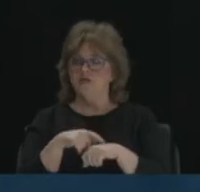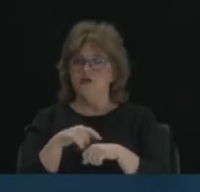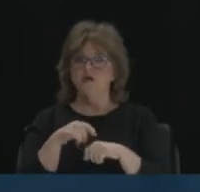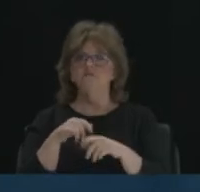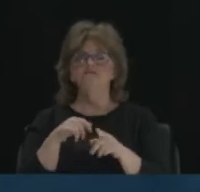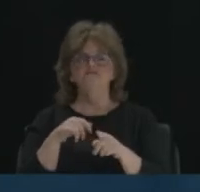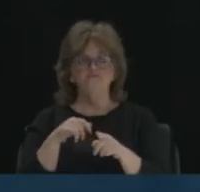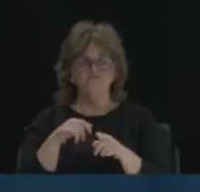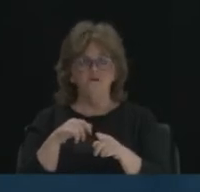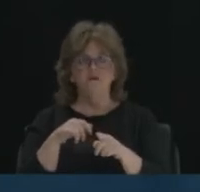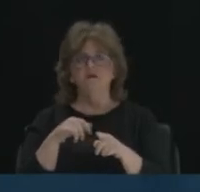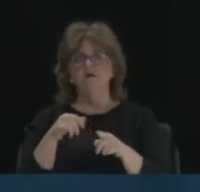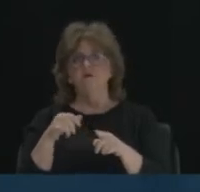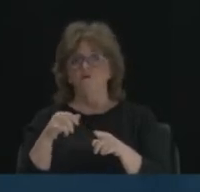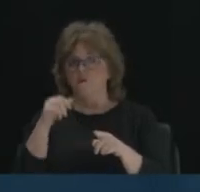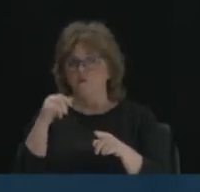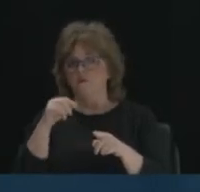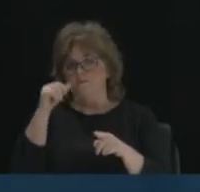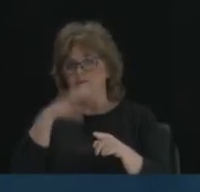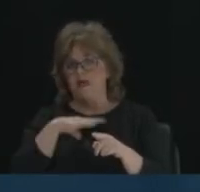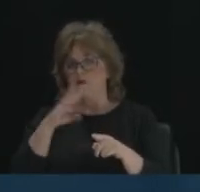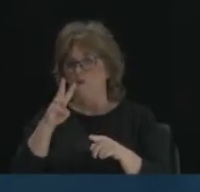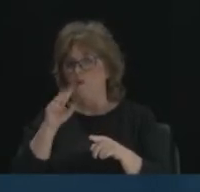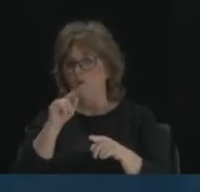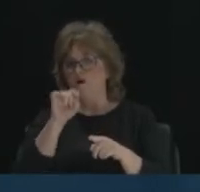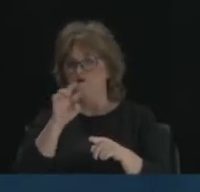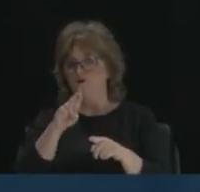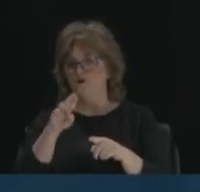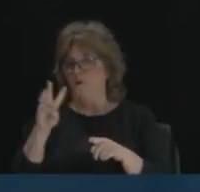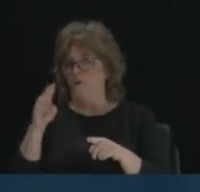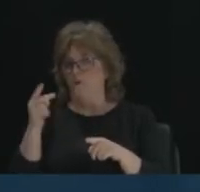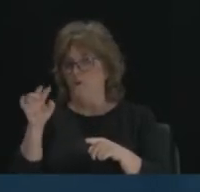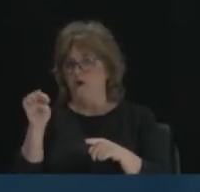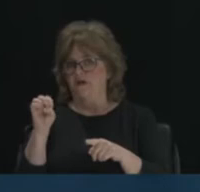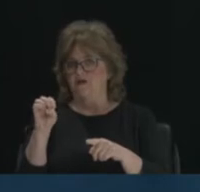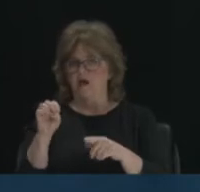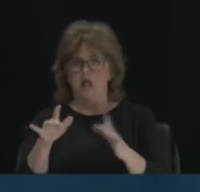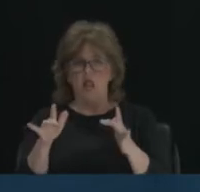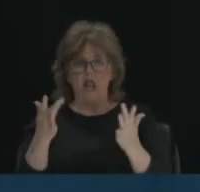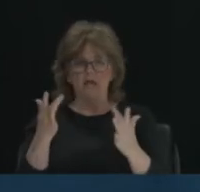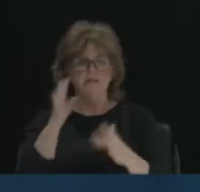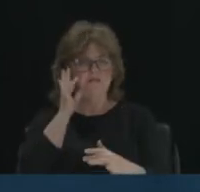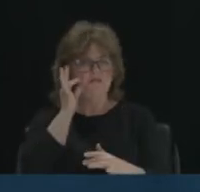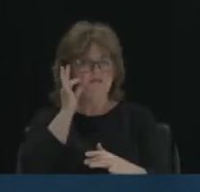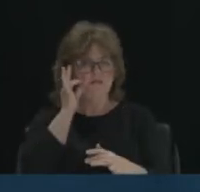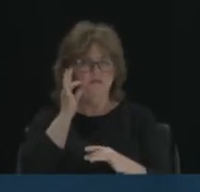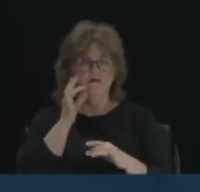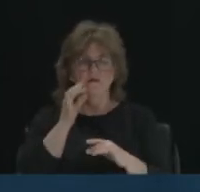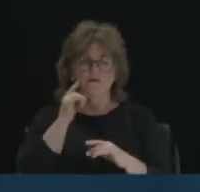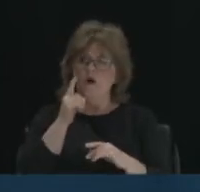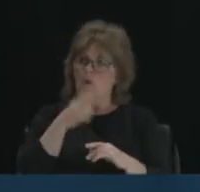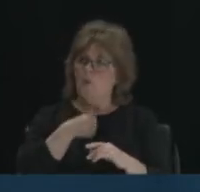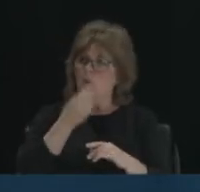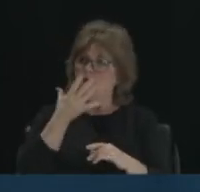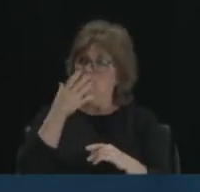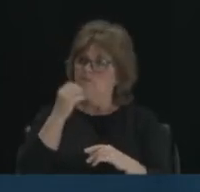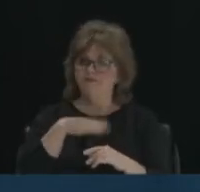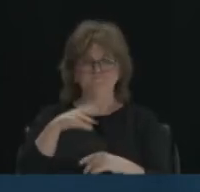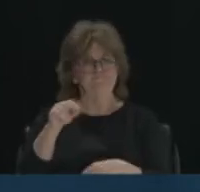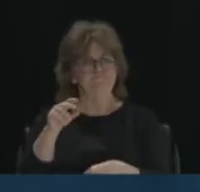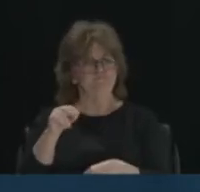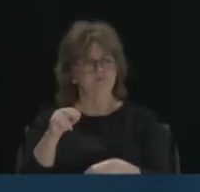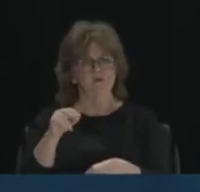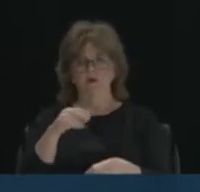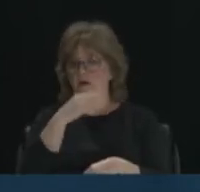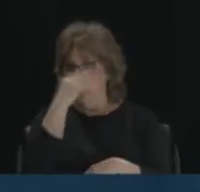White looked white. So if anybody ever Googled Walter White, he looks white. But he was, in fact, African-American. So early on,